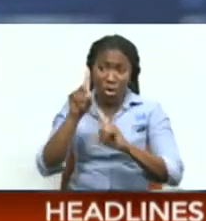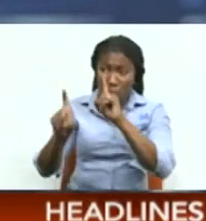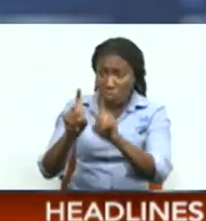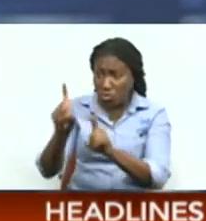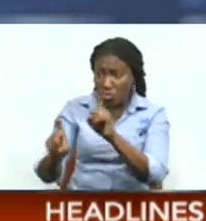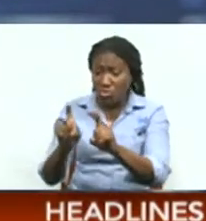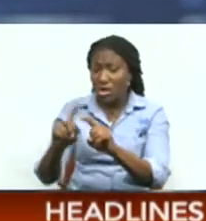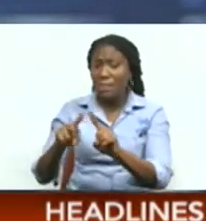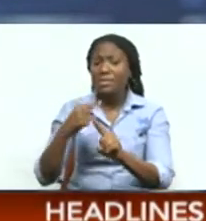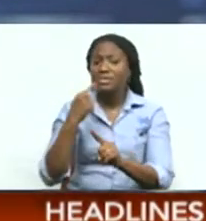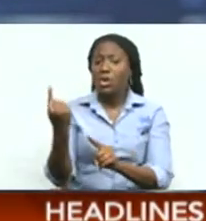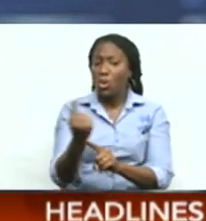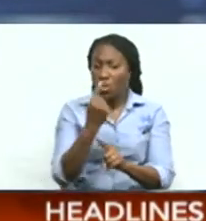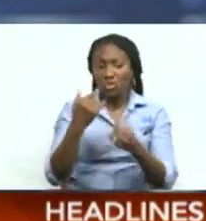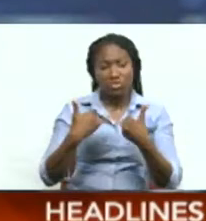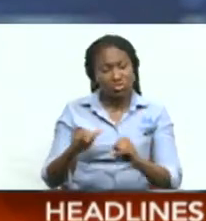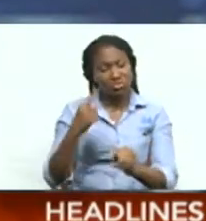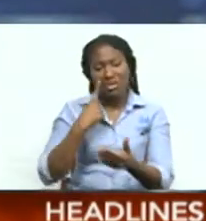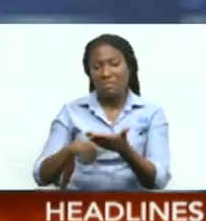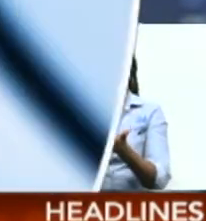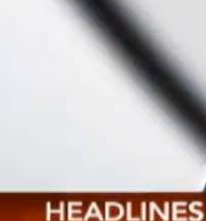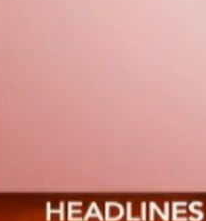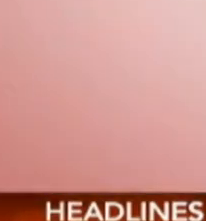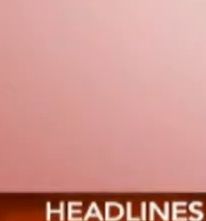saying only that the investigations are ongoing.